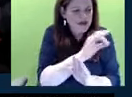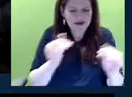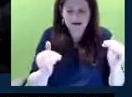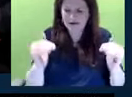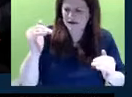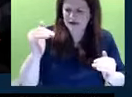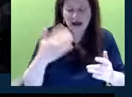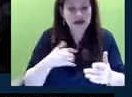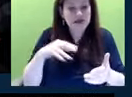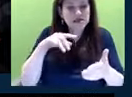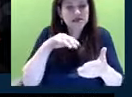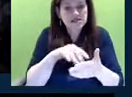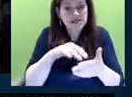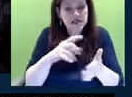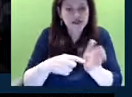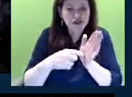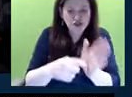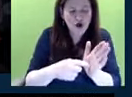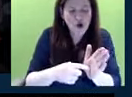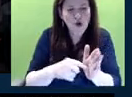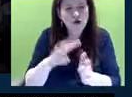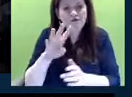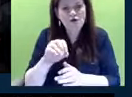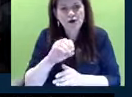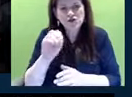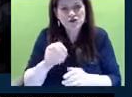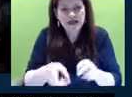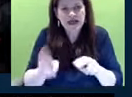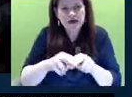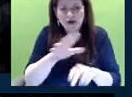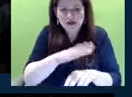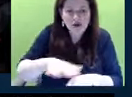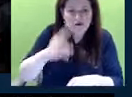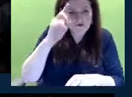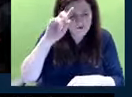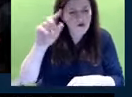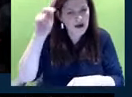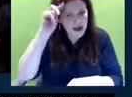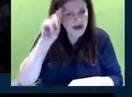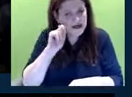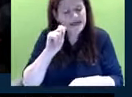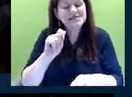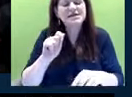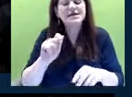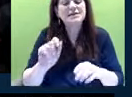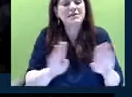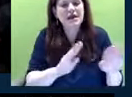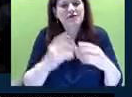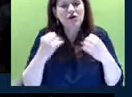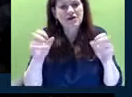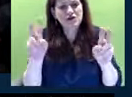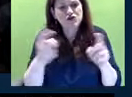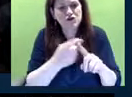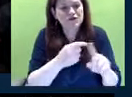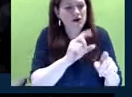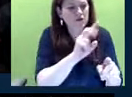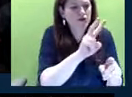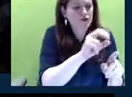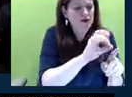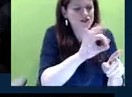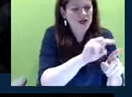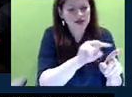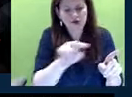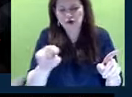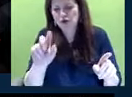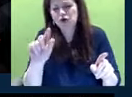fact that studies were showing a 40% increase across the board in adolescent behavioral health issues from 2009 until